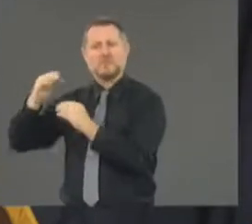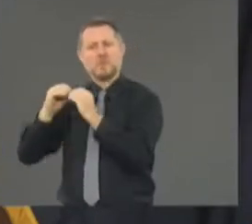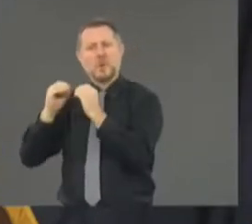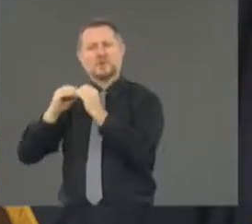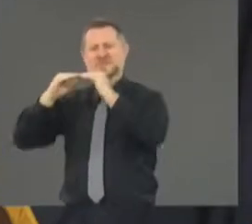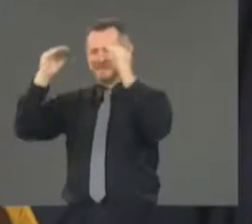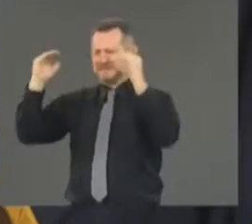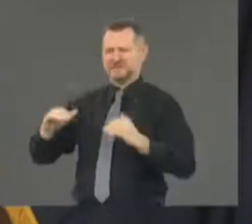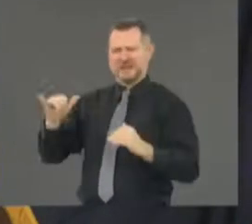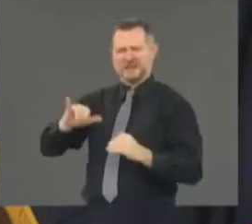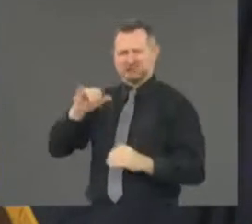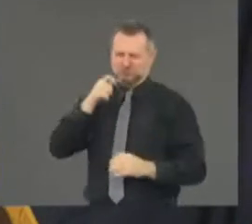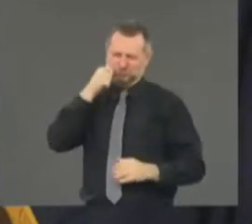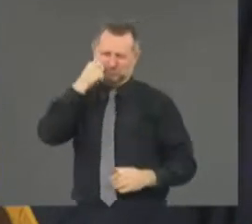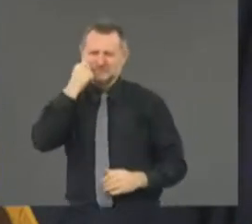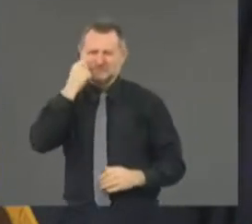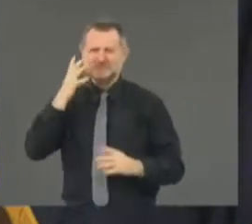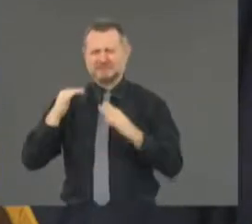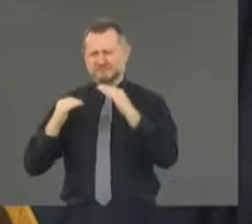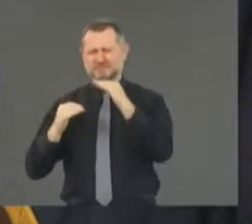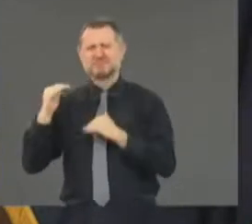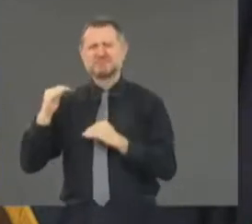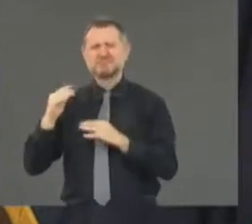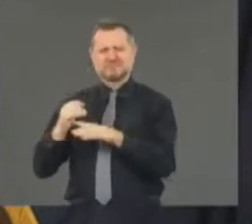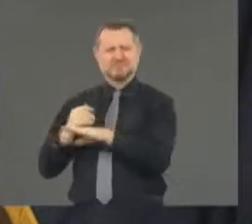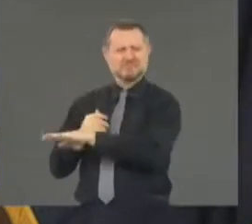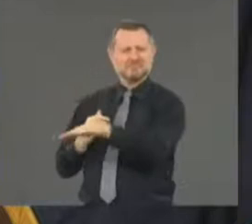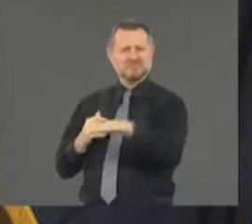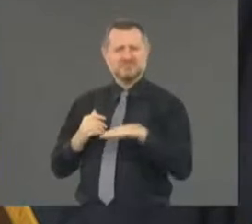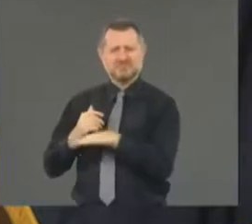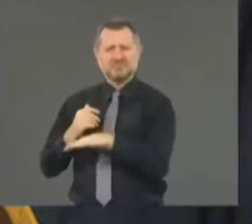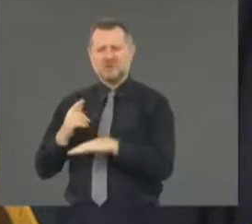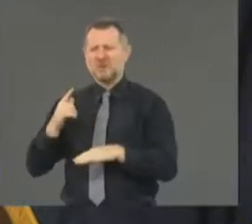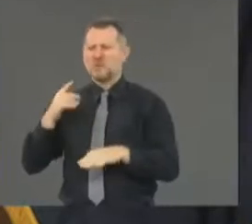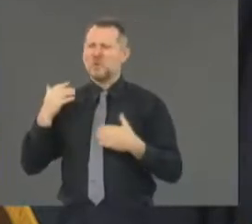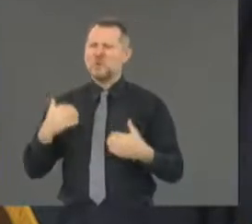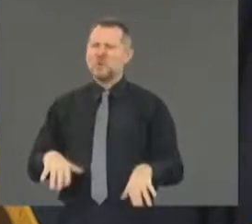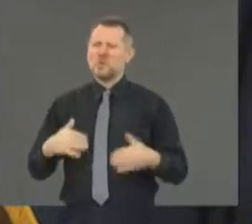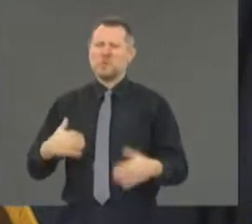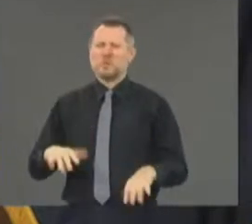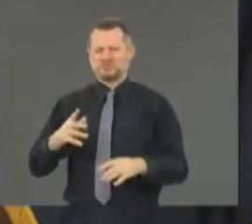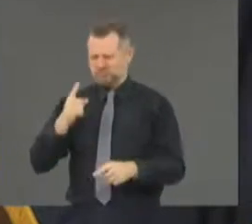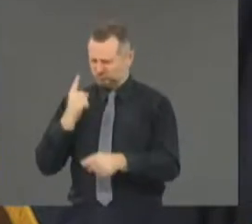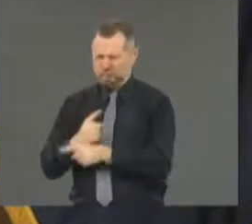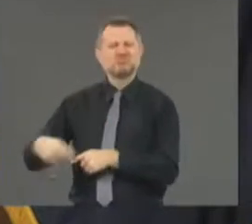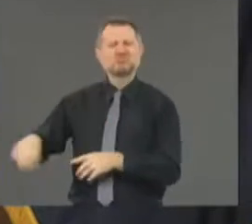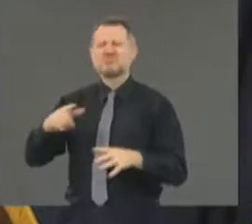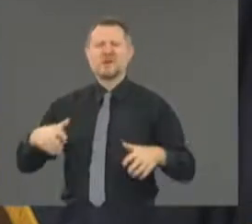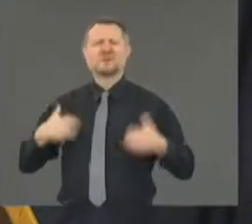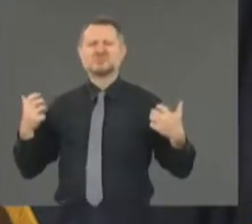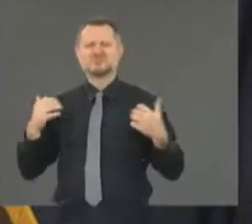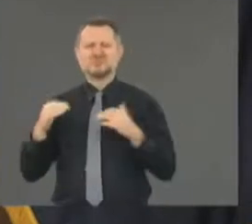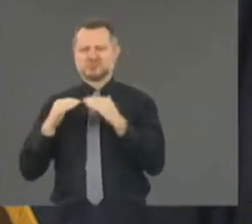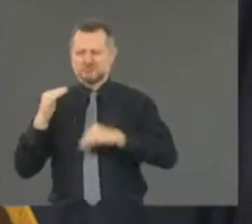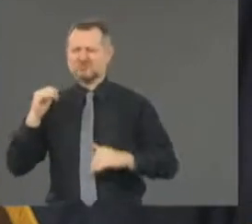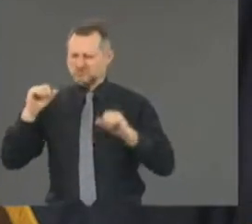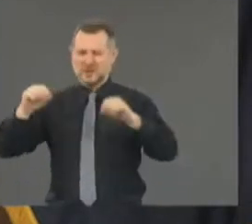Righteous indignation. It's systemic injustice. Righteous indignation. Yes. But